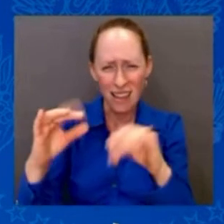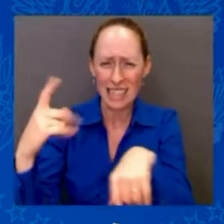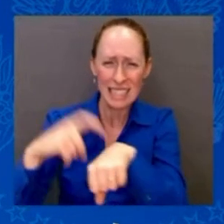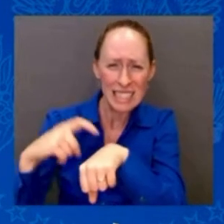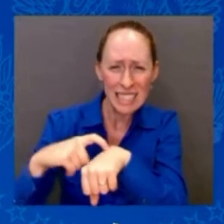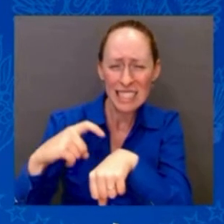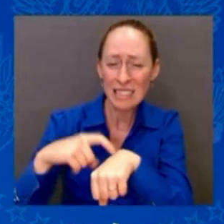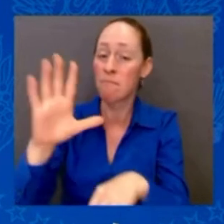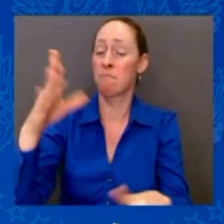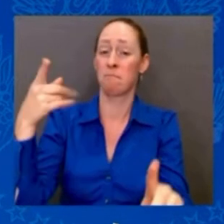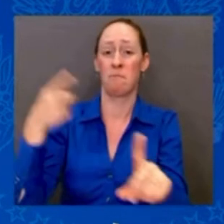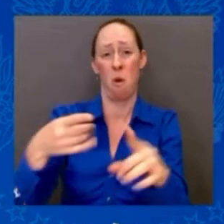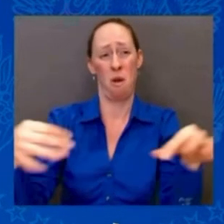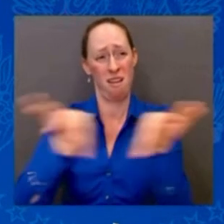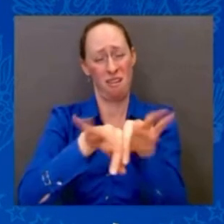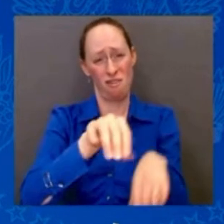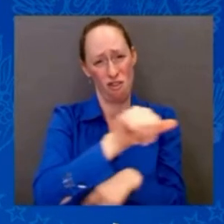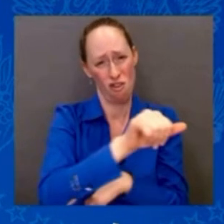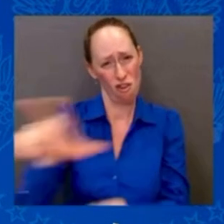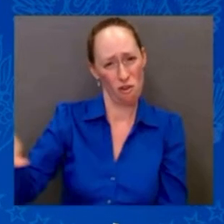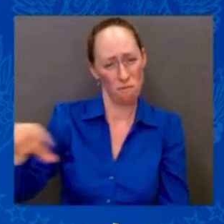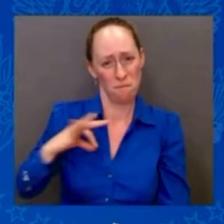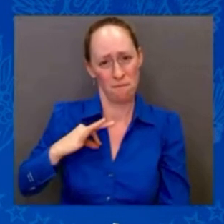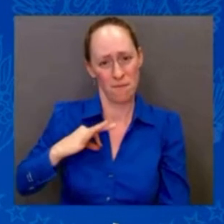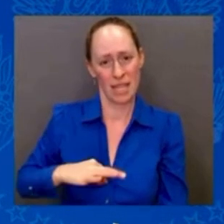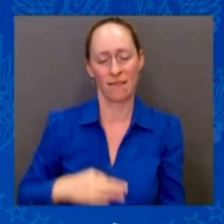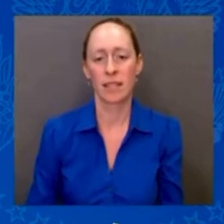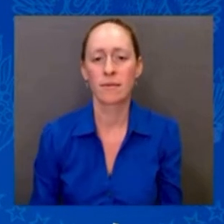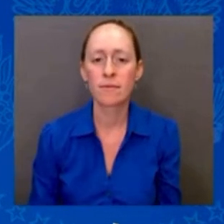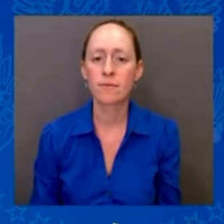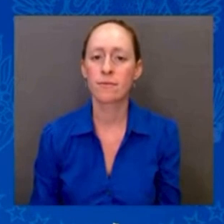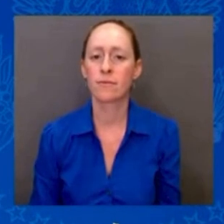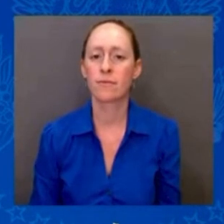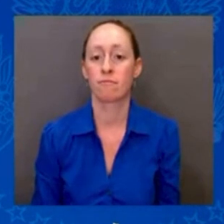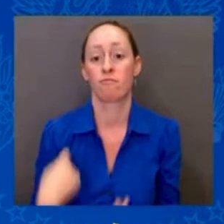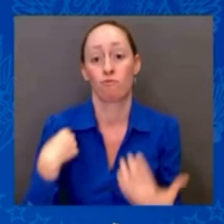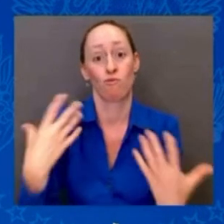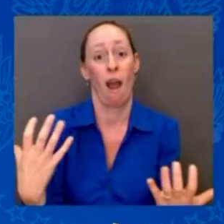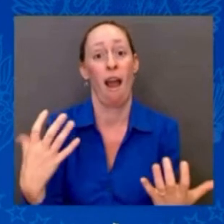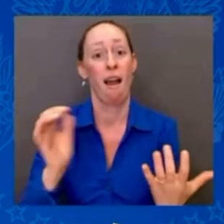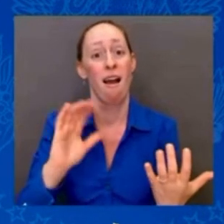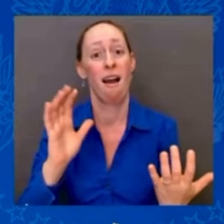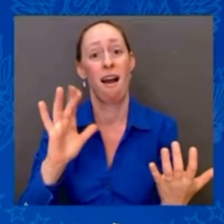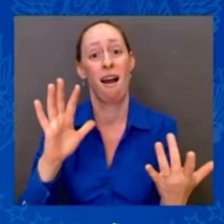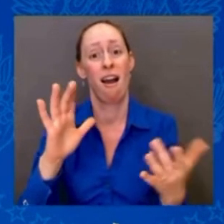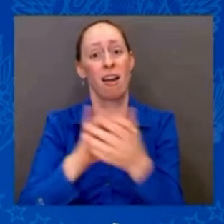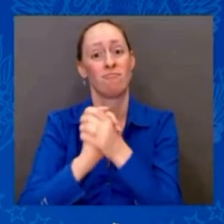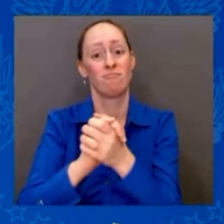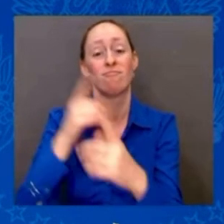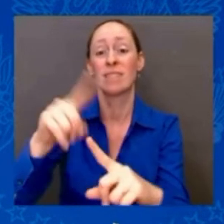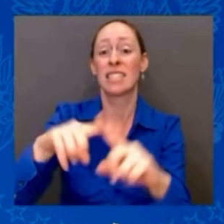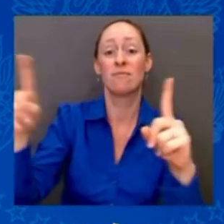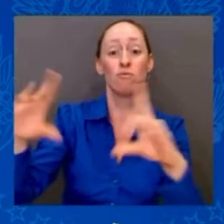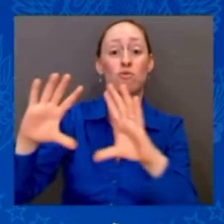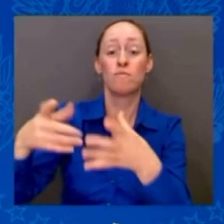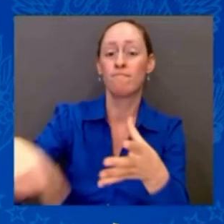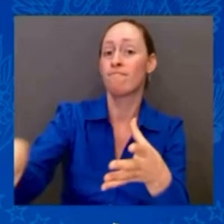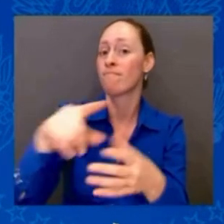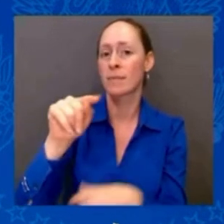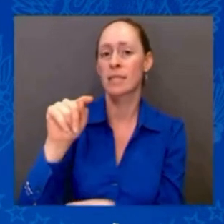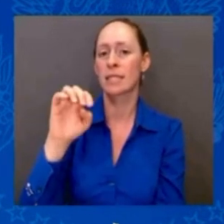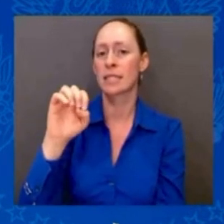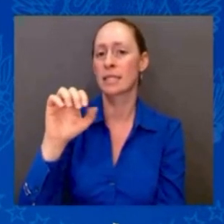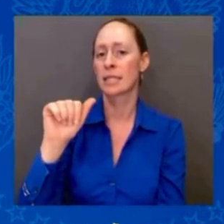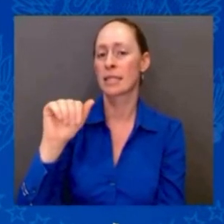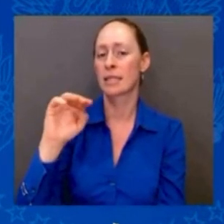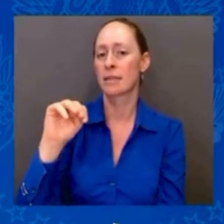That's why I also want to congratulate another labor agreement. The Teamsters overwhelmingly ratified their contract with UPS last